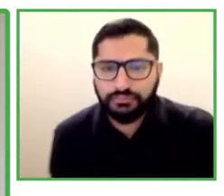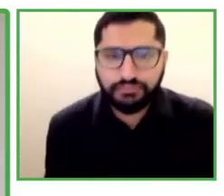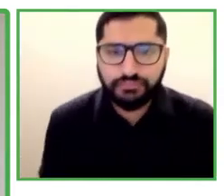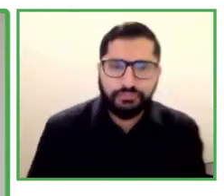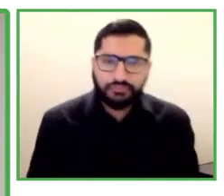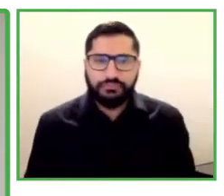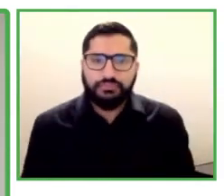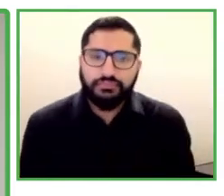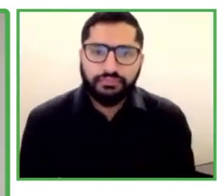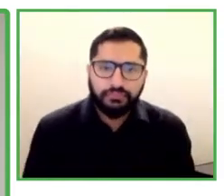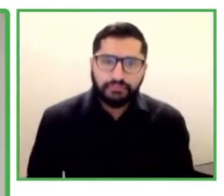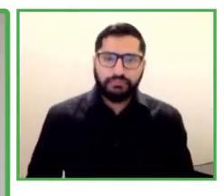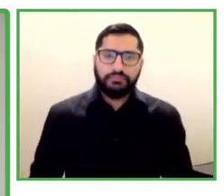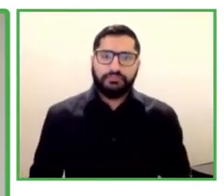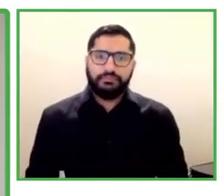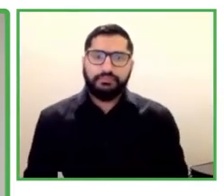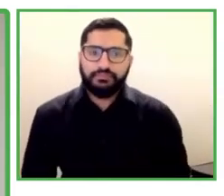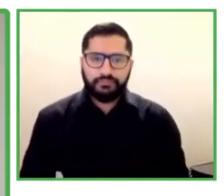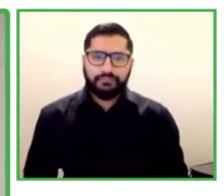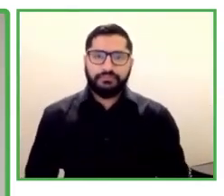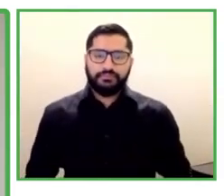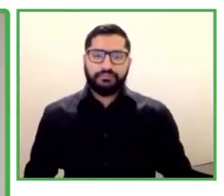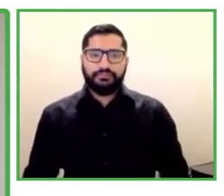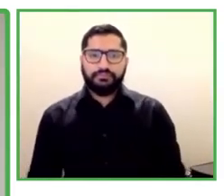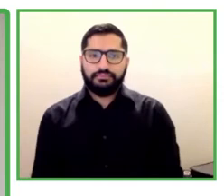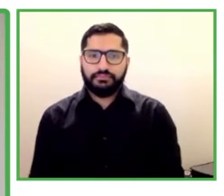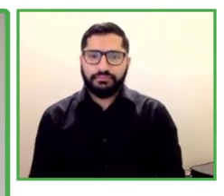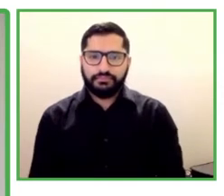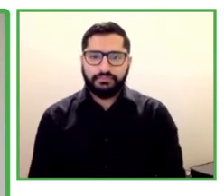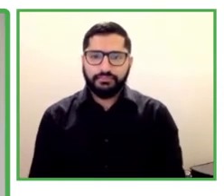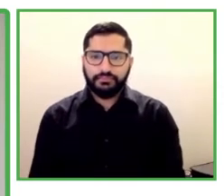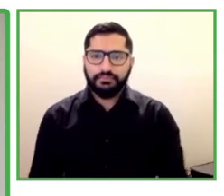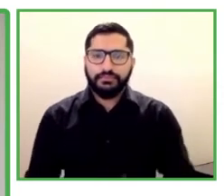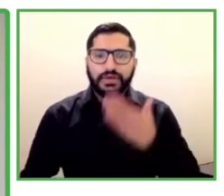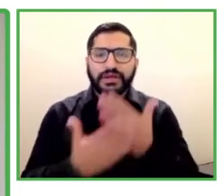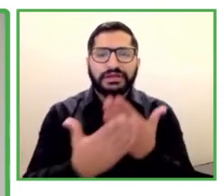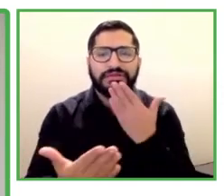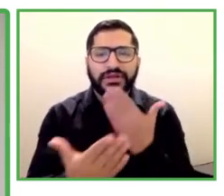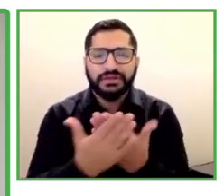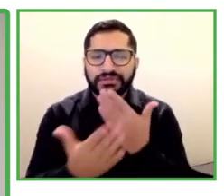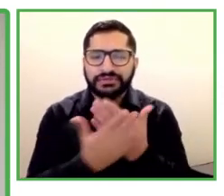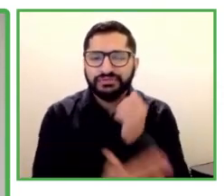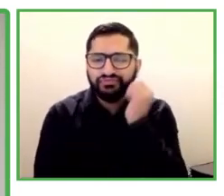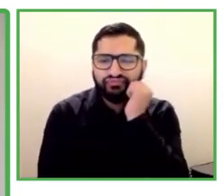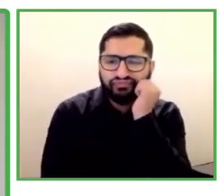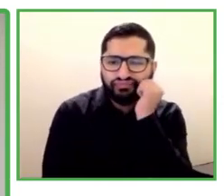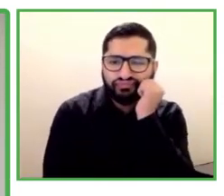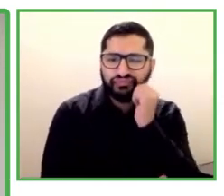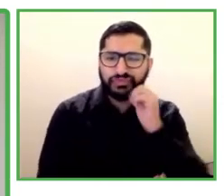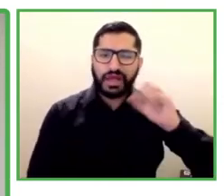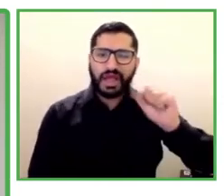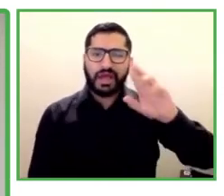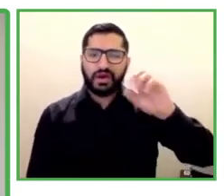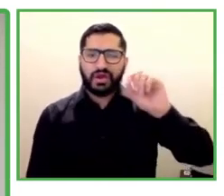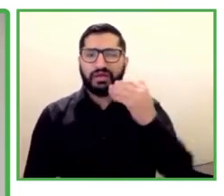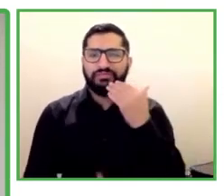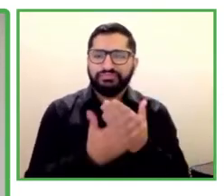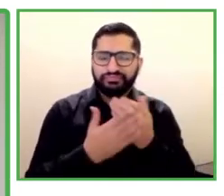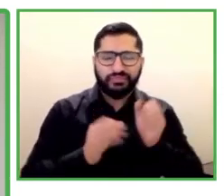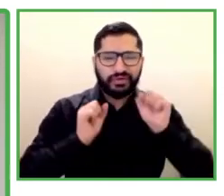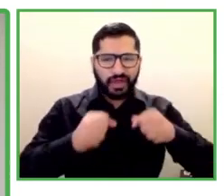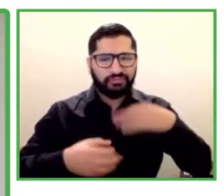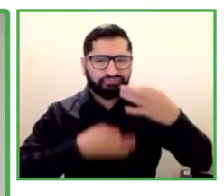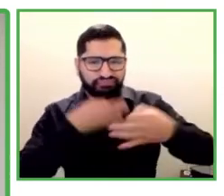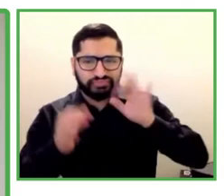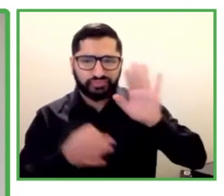Thank you, dear Carola, for your kind words and your extremely valuable support with our Impact Transfer Program.